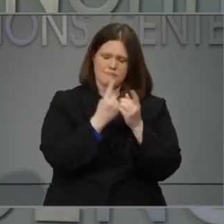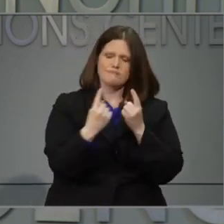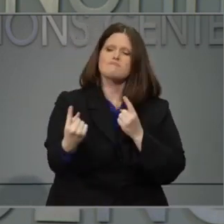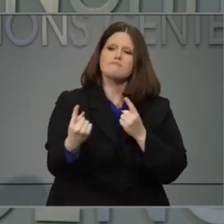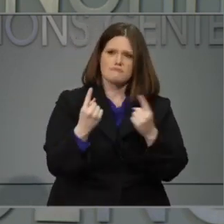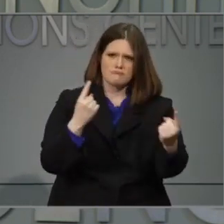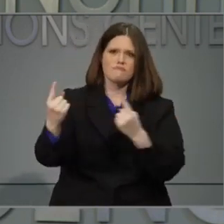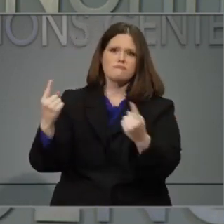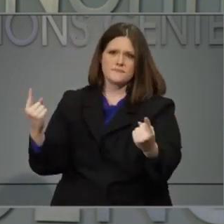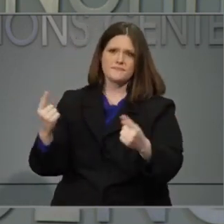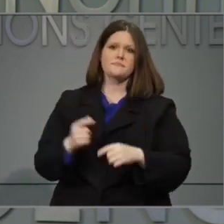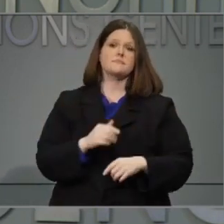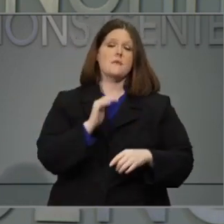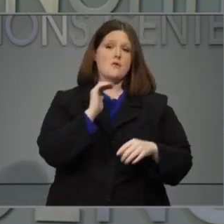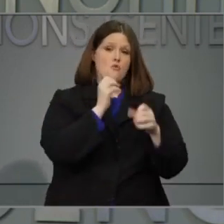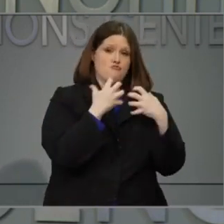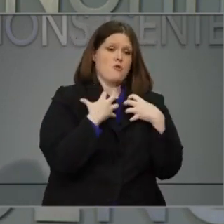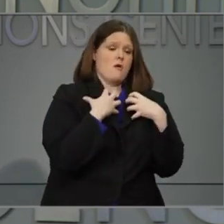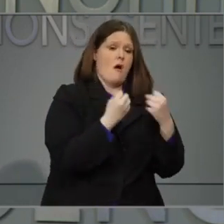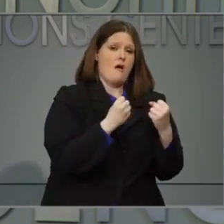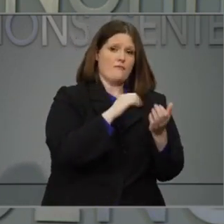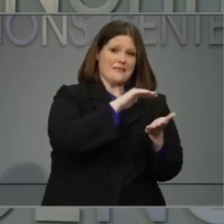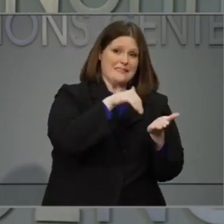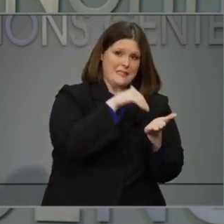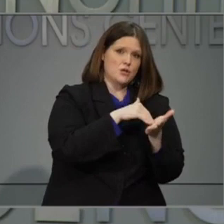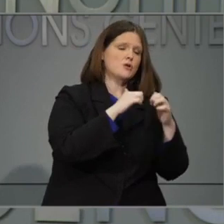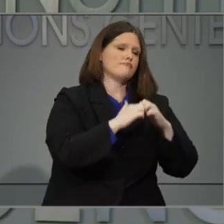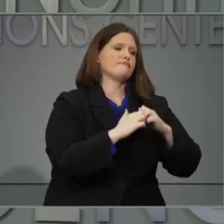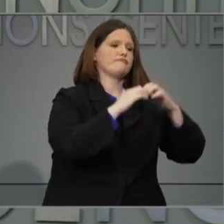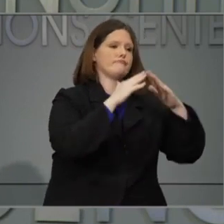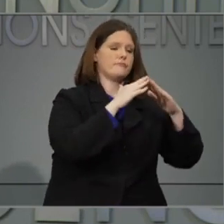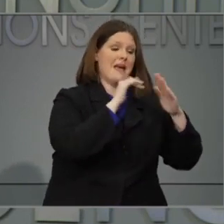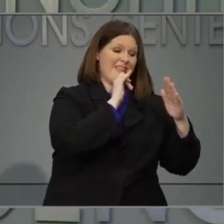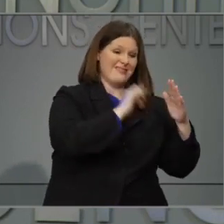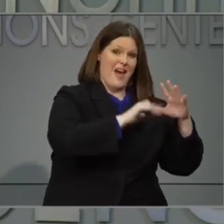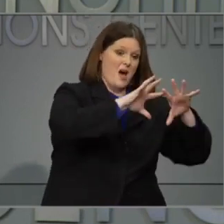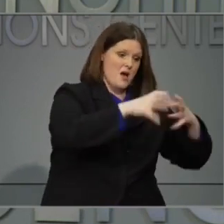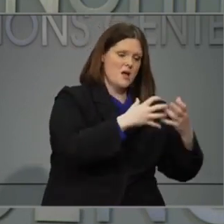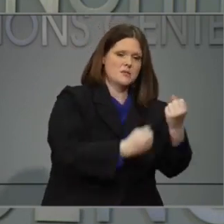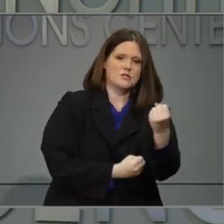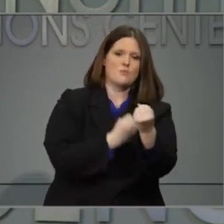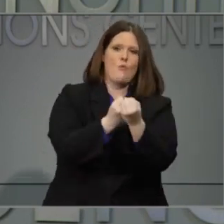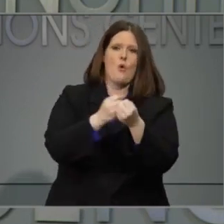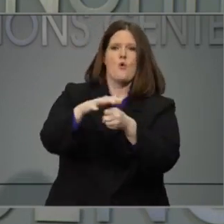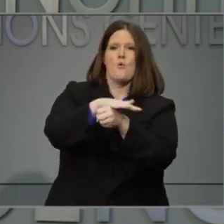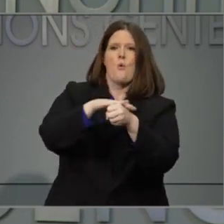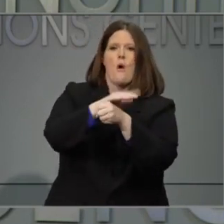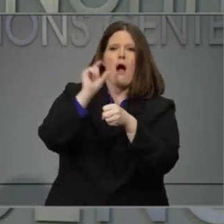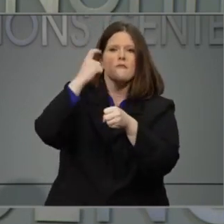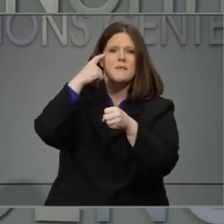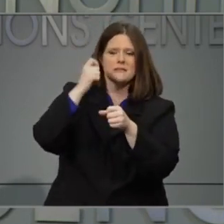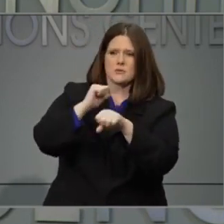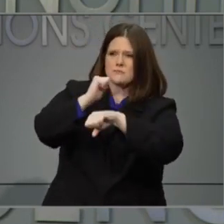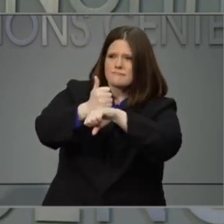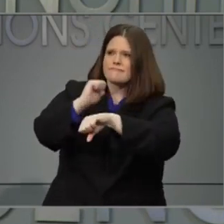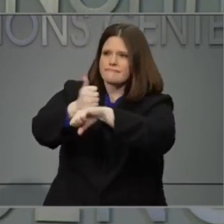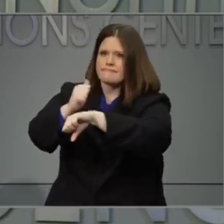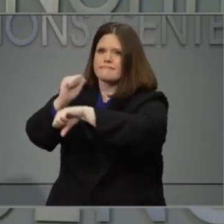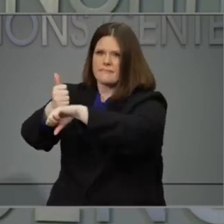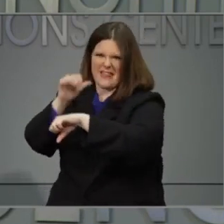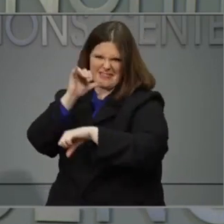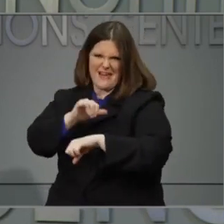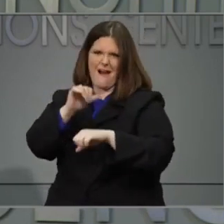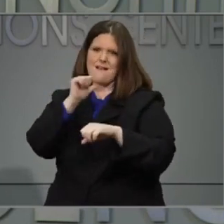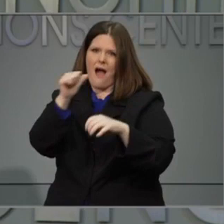support center to assist local governments as they begin setting up a non-congregate housing options in their communities in